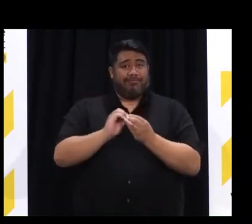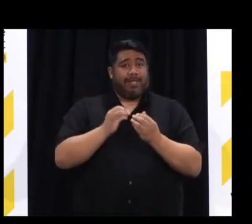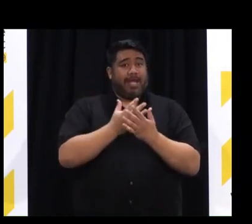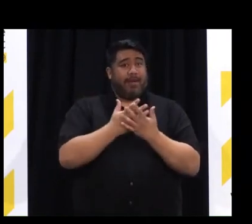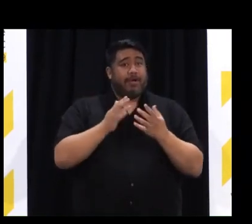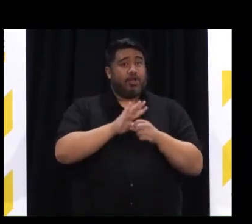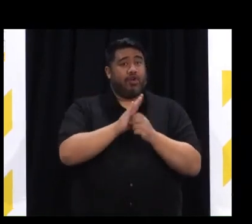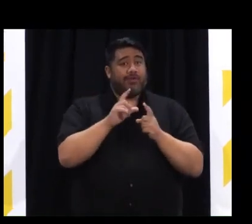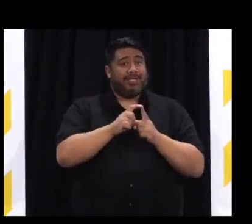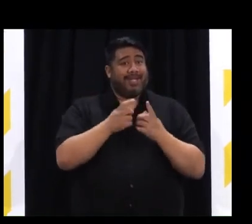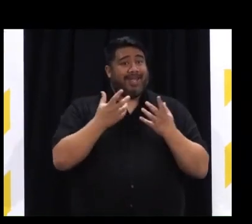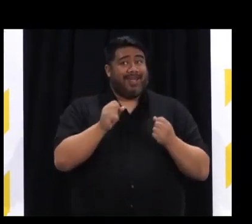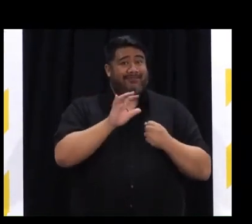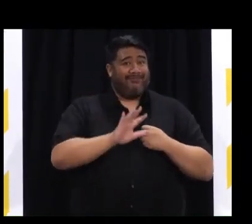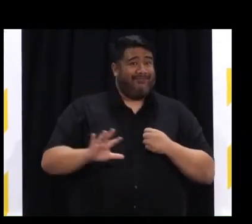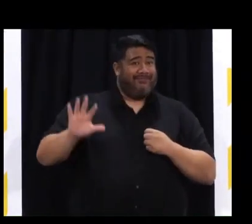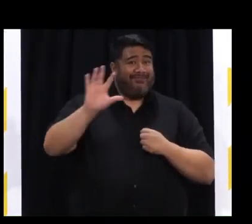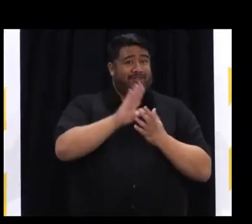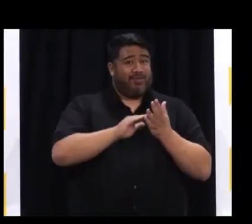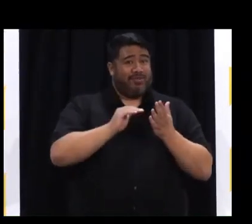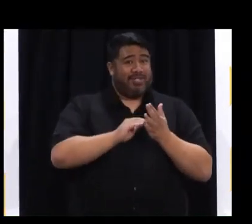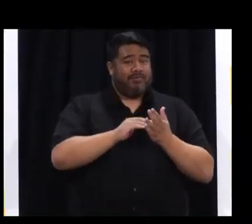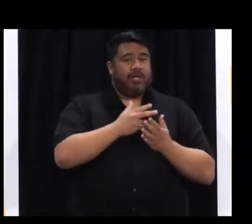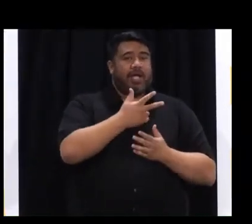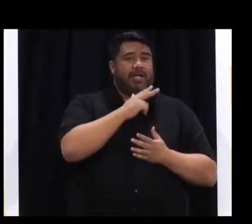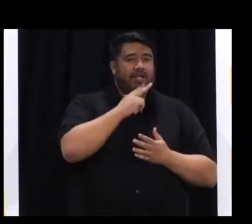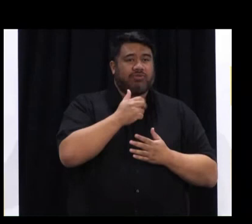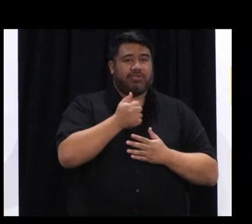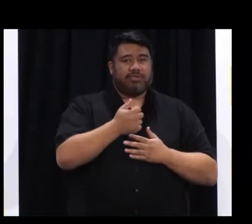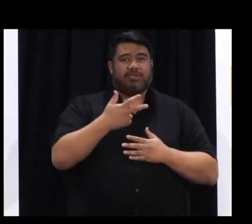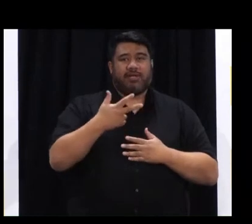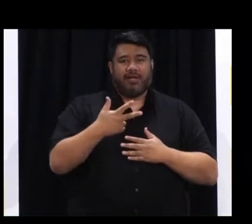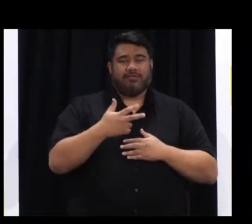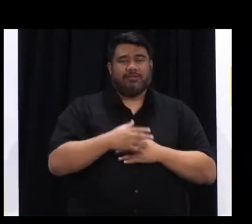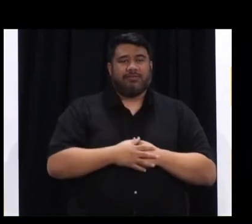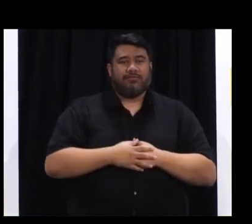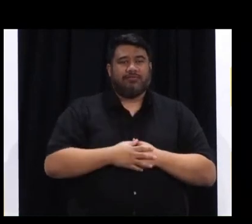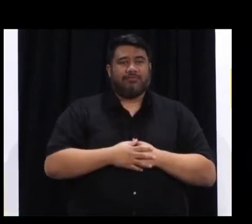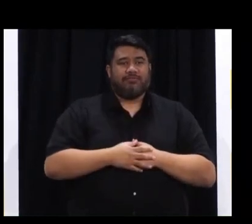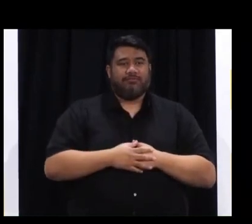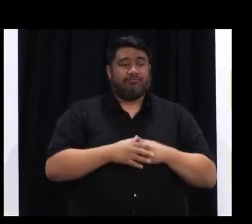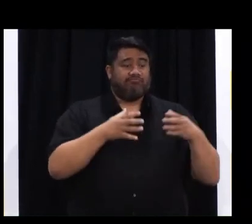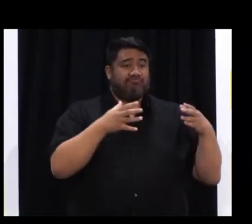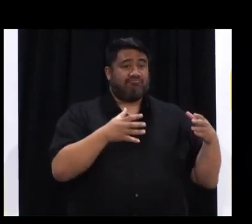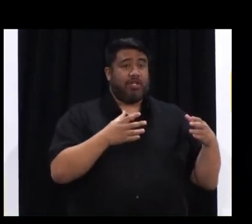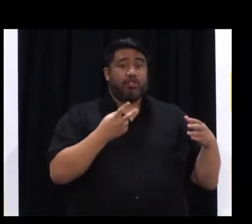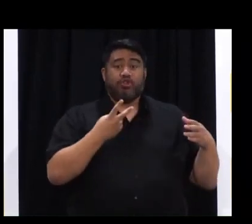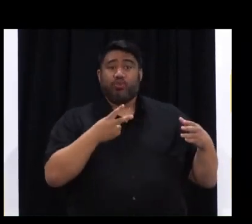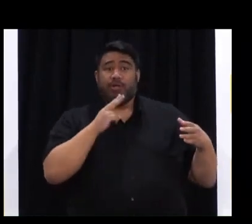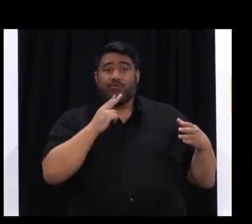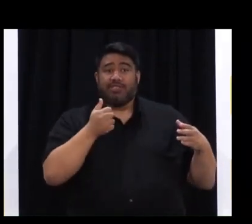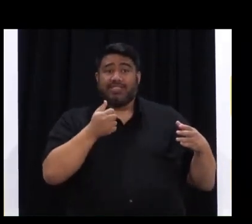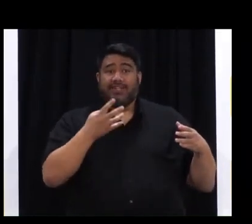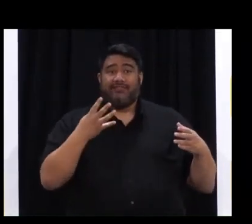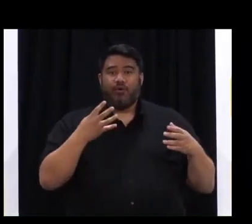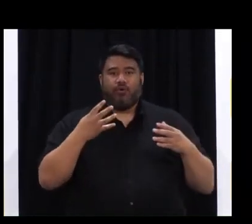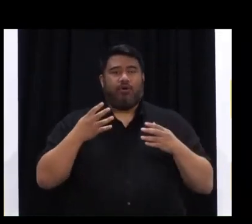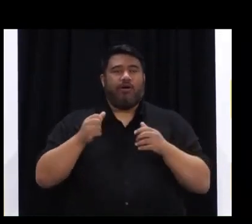to 868. And of those, pleasingly, 264 cases have now recovered.